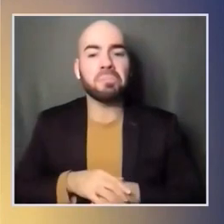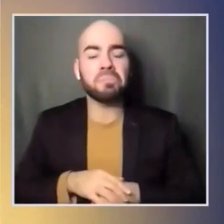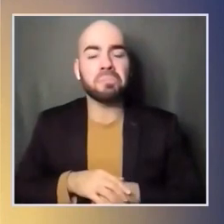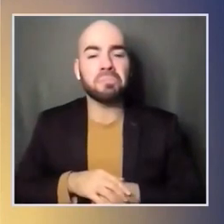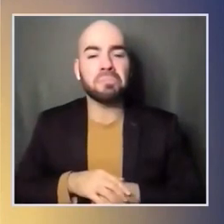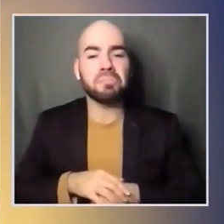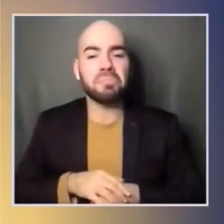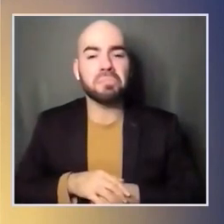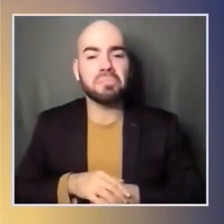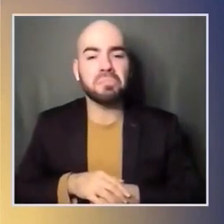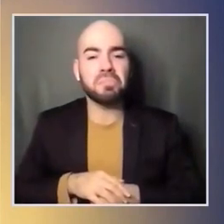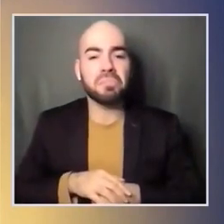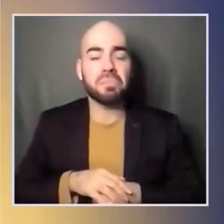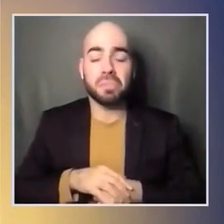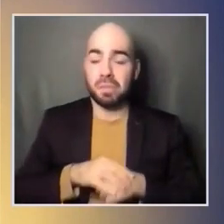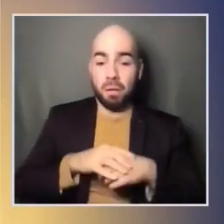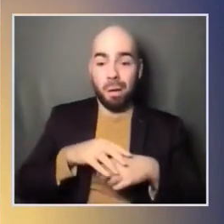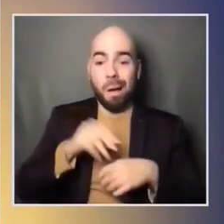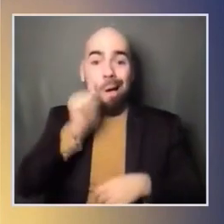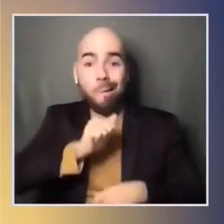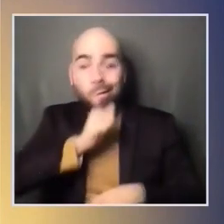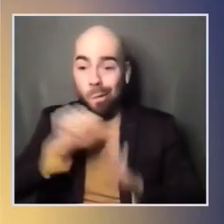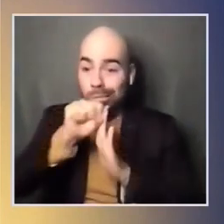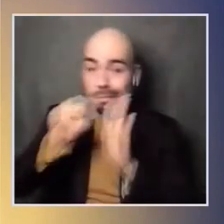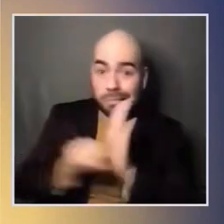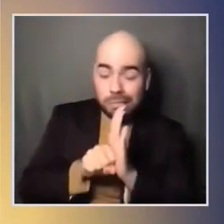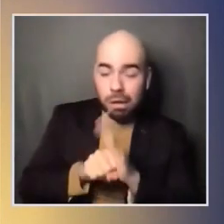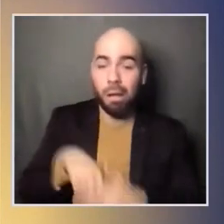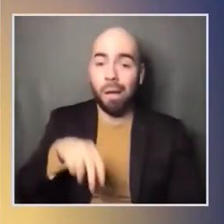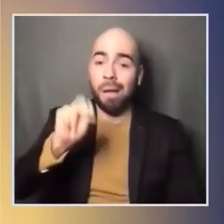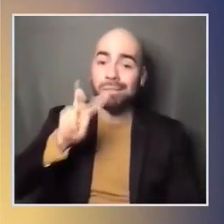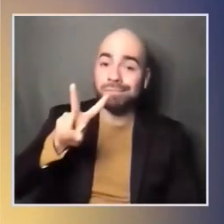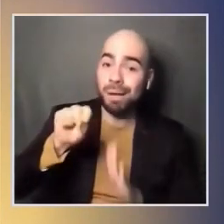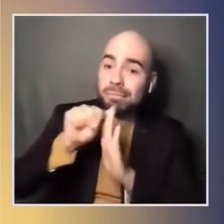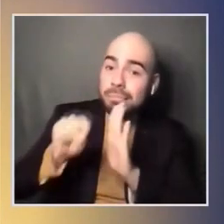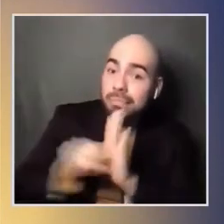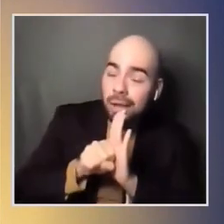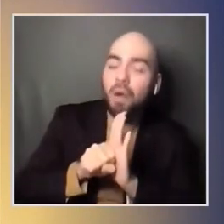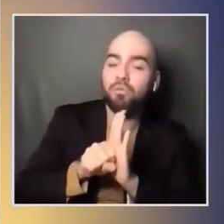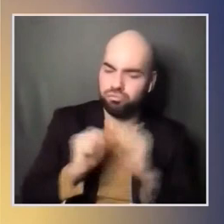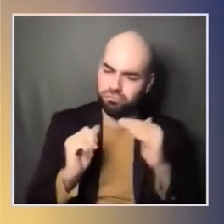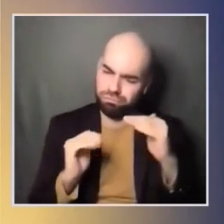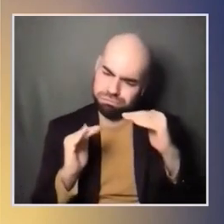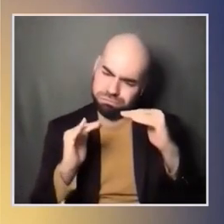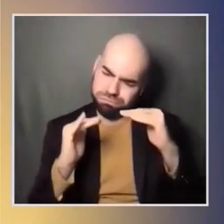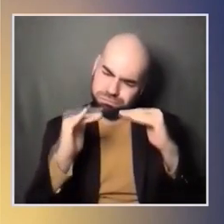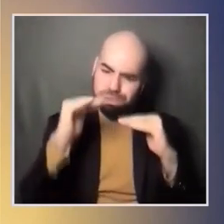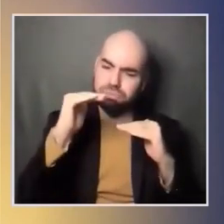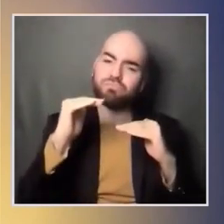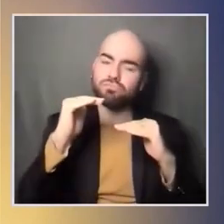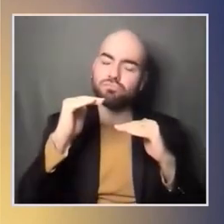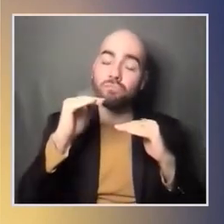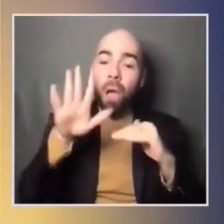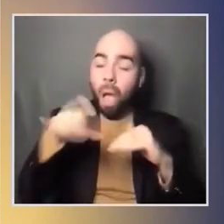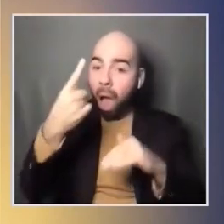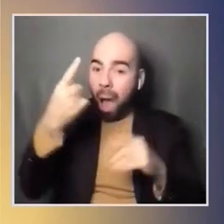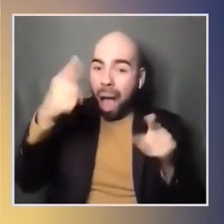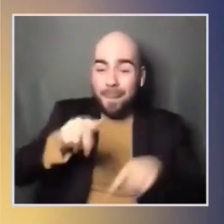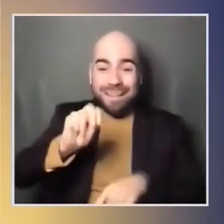we're winning in Arizona. We're winning in Nevada. And in fact, our lead just doubled in Nevada.